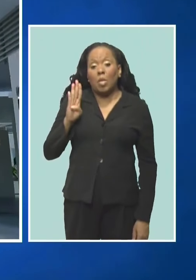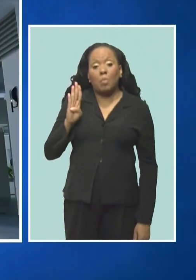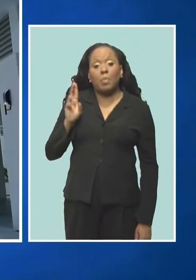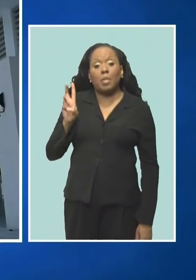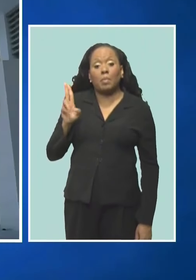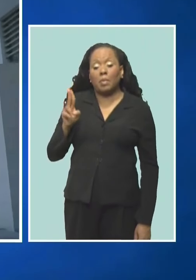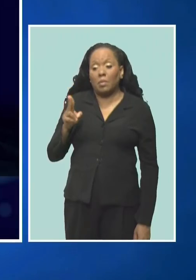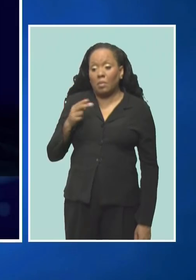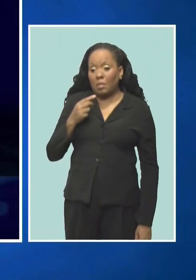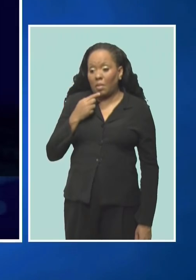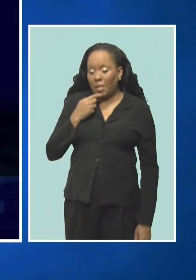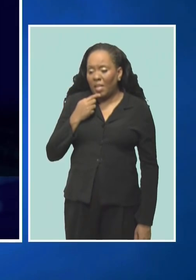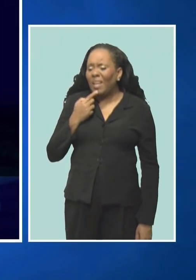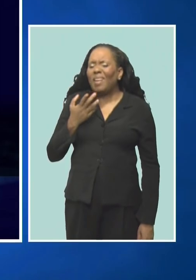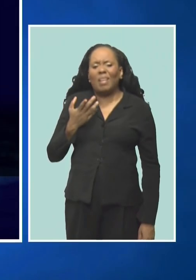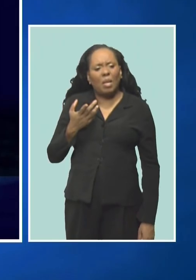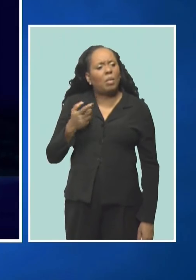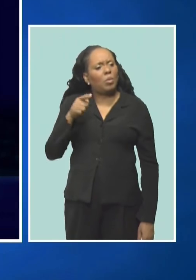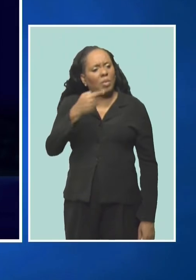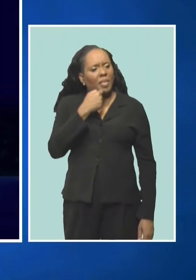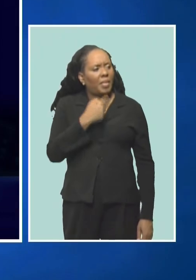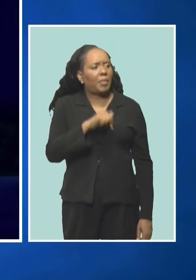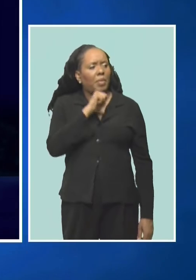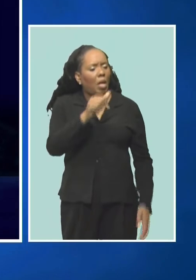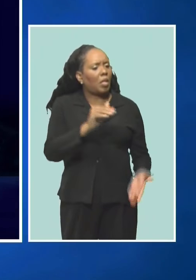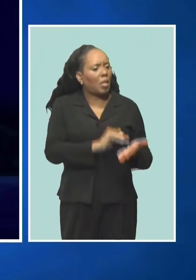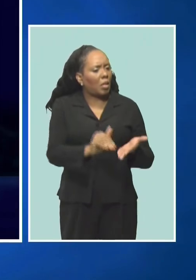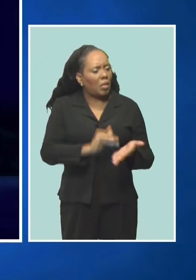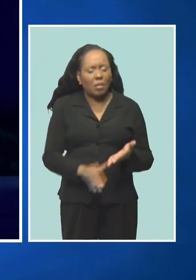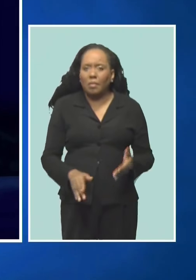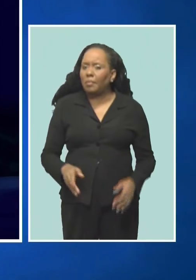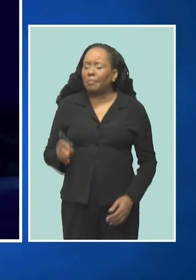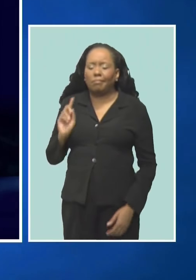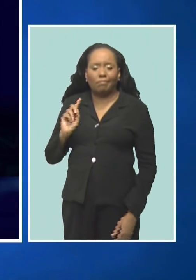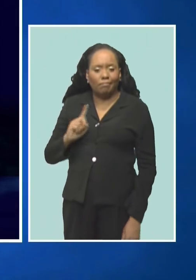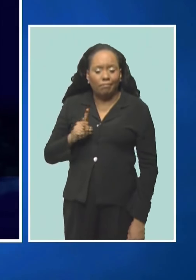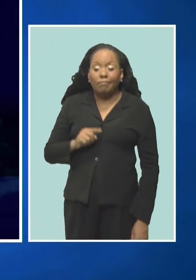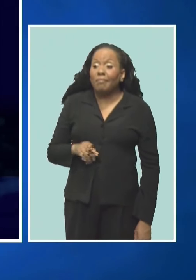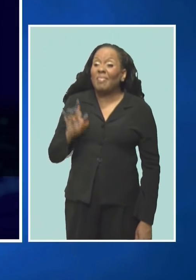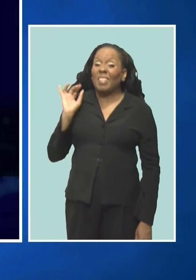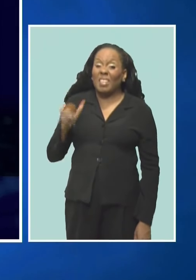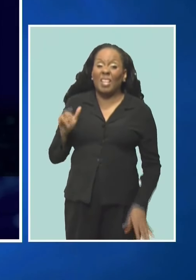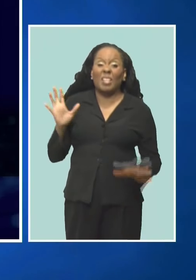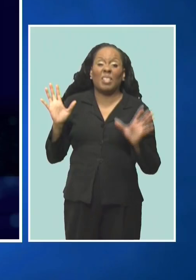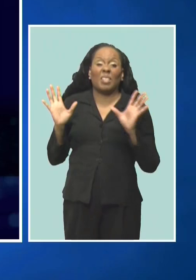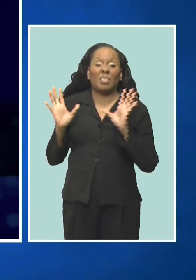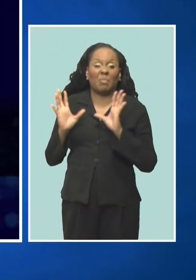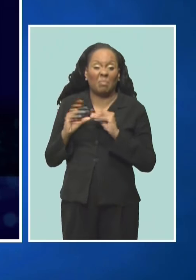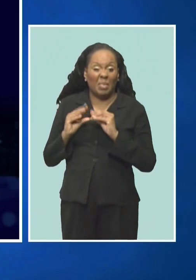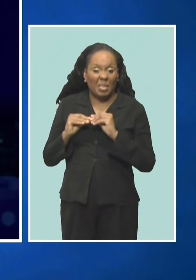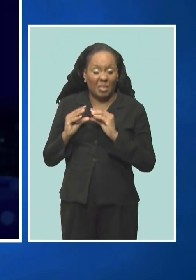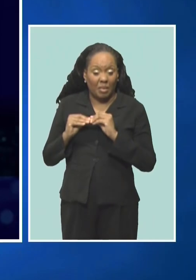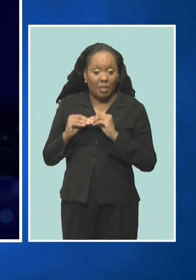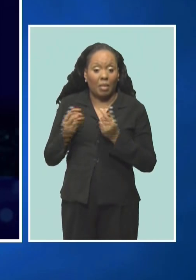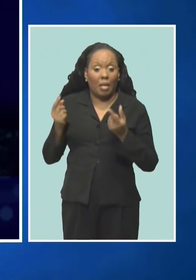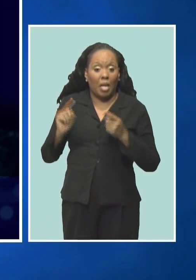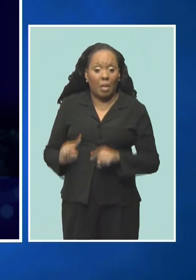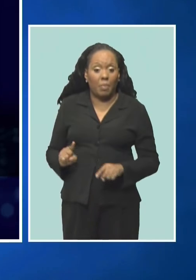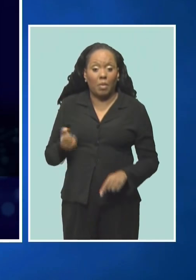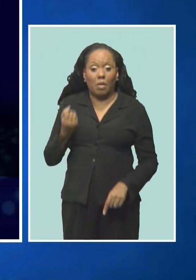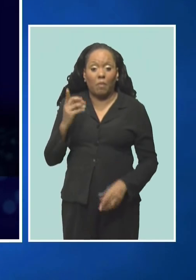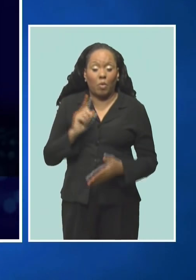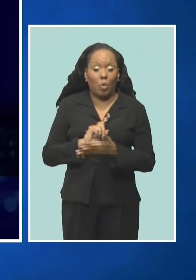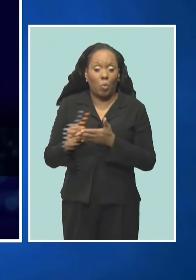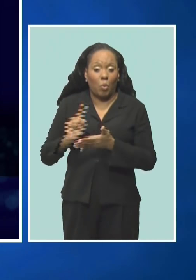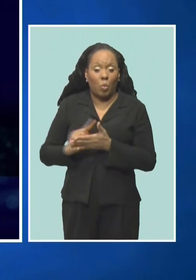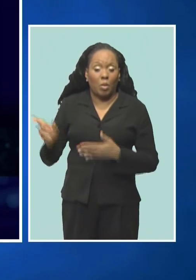be laid off. That meeting that took place a few weeks ago, it said that this is what will happen.